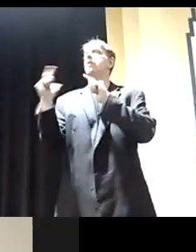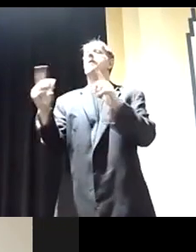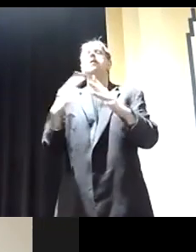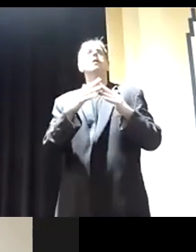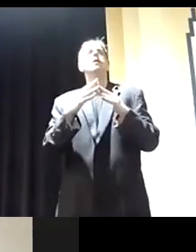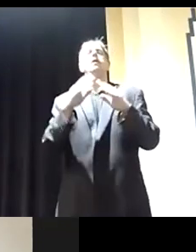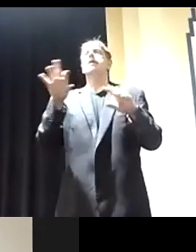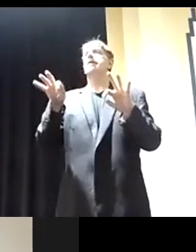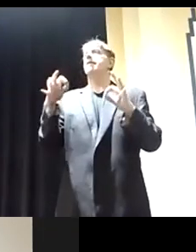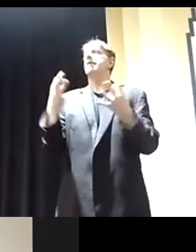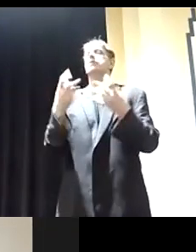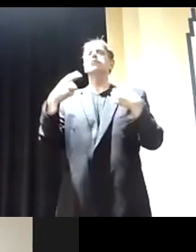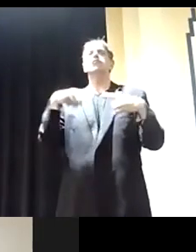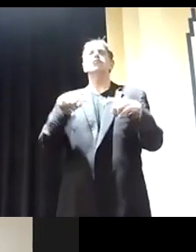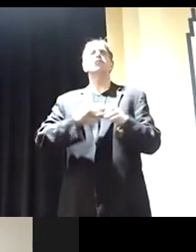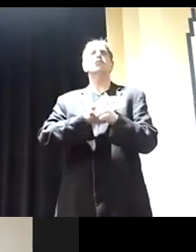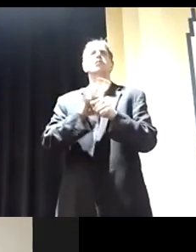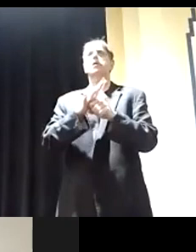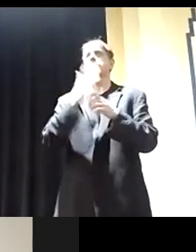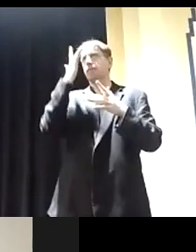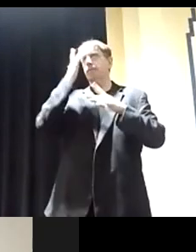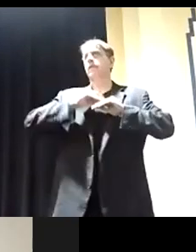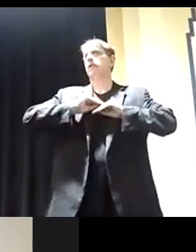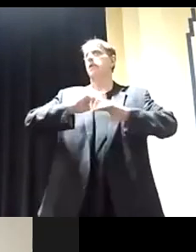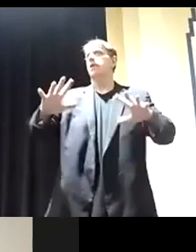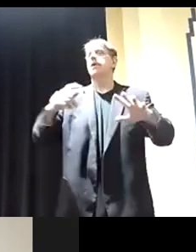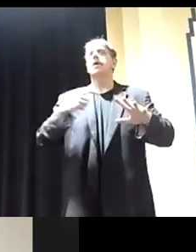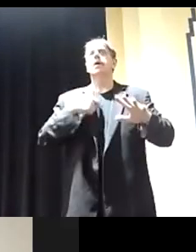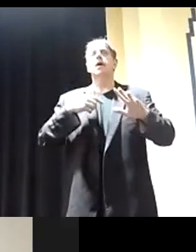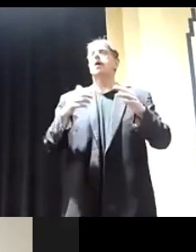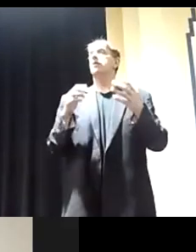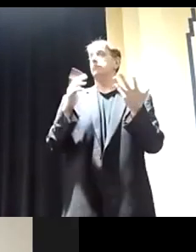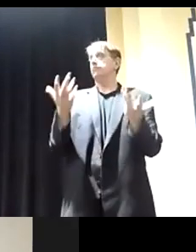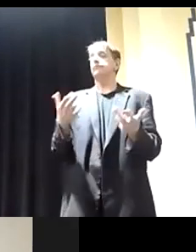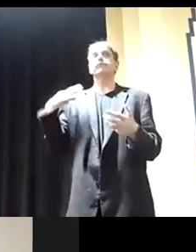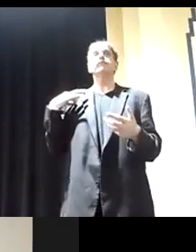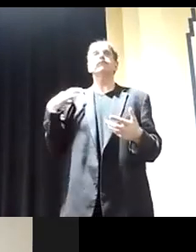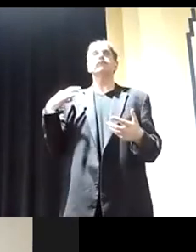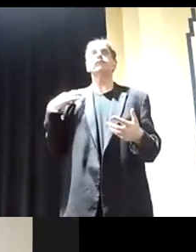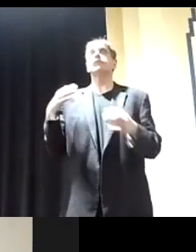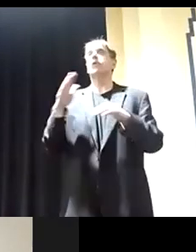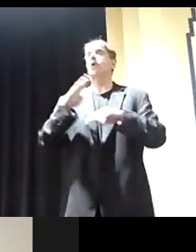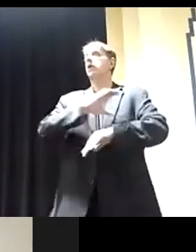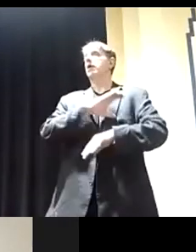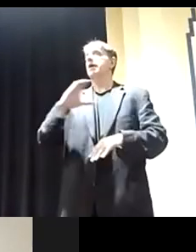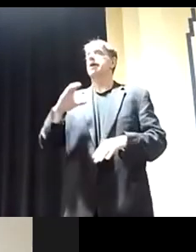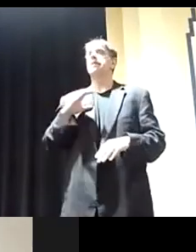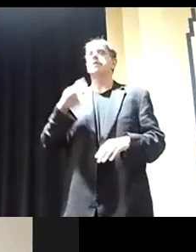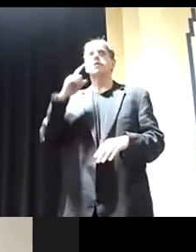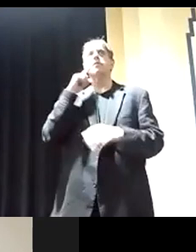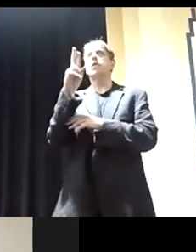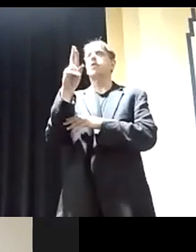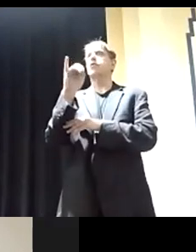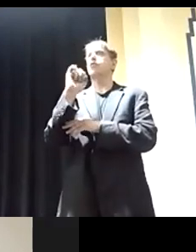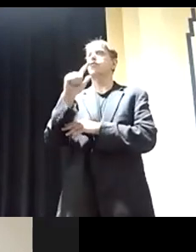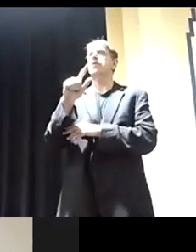during the pandemic, I was proud to have chaired the commission on the response to just the racial disparities